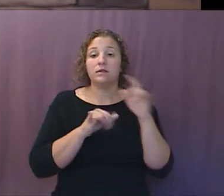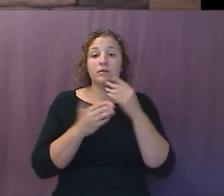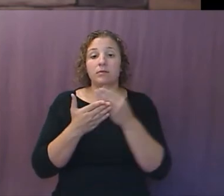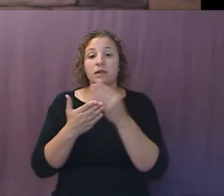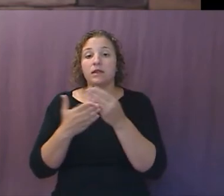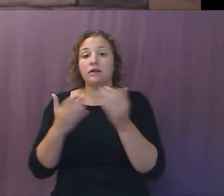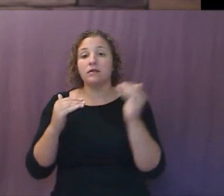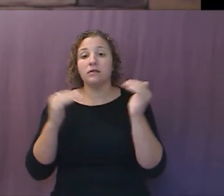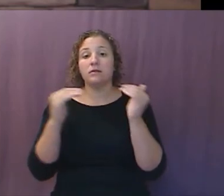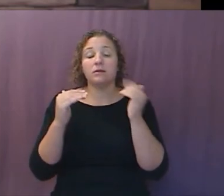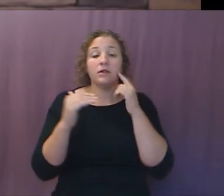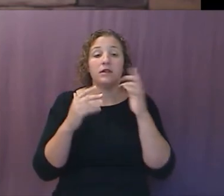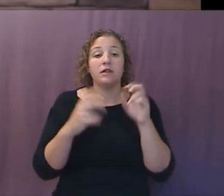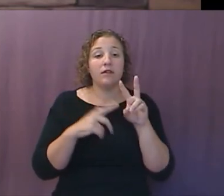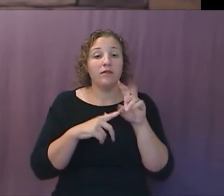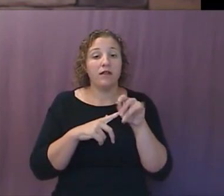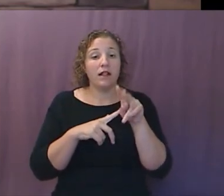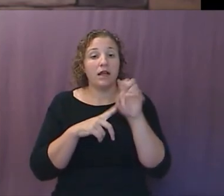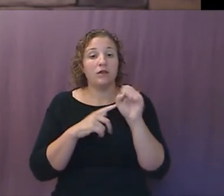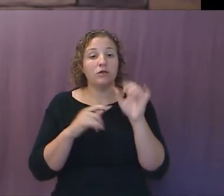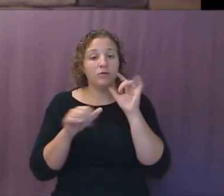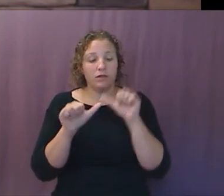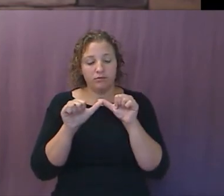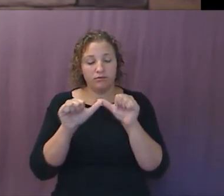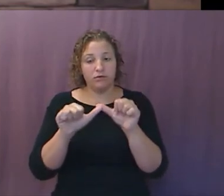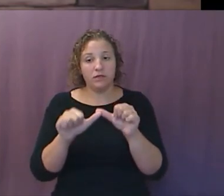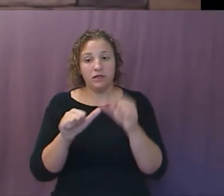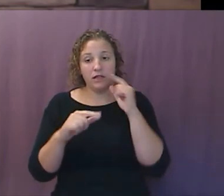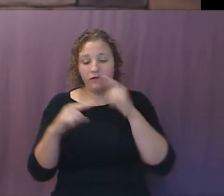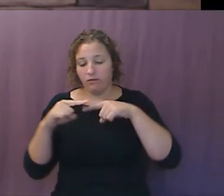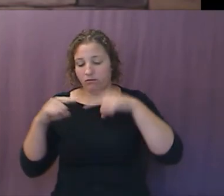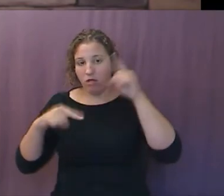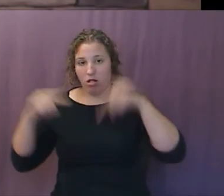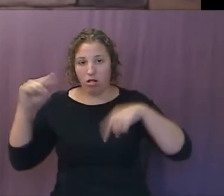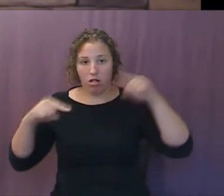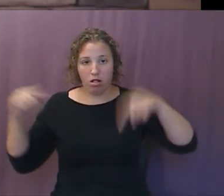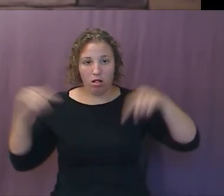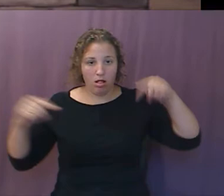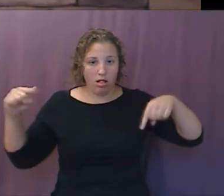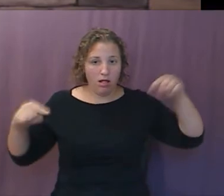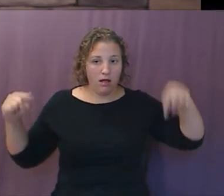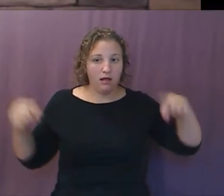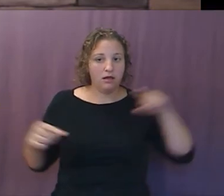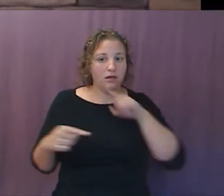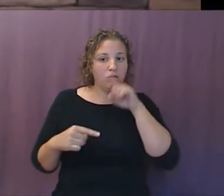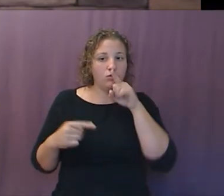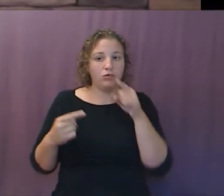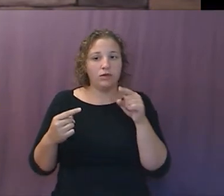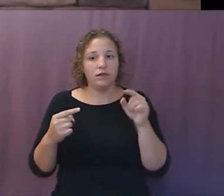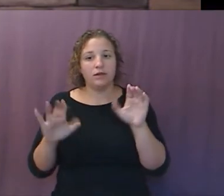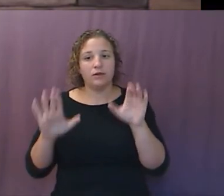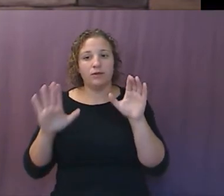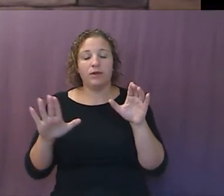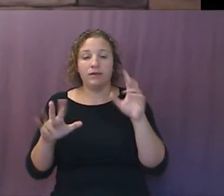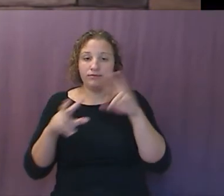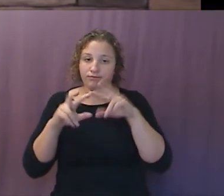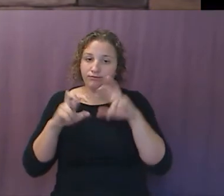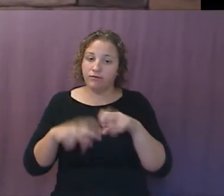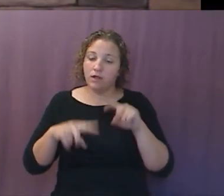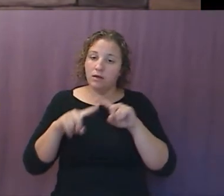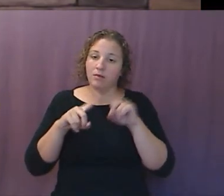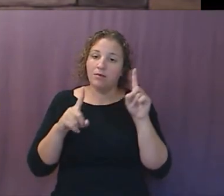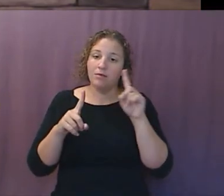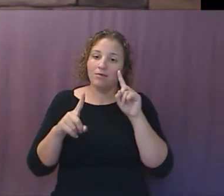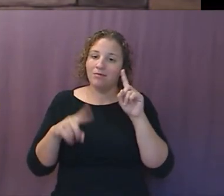Most cryptos, whose values fluctuate violently from one moment to the next, are great as speculative vehicles, but they're